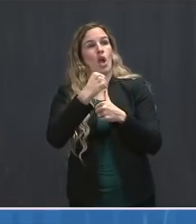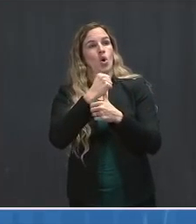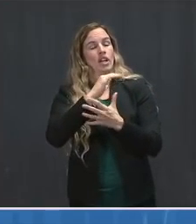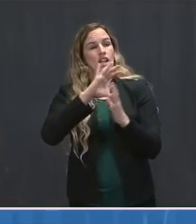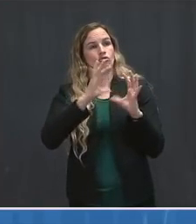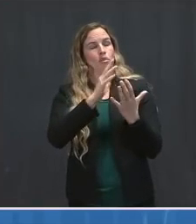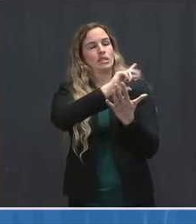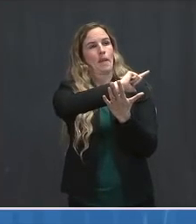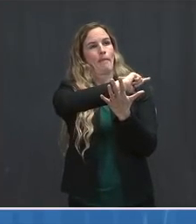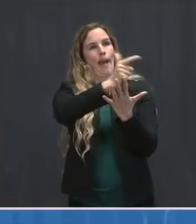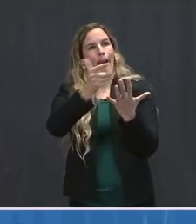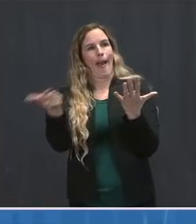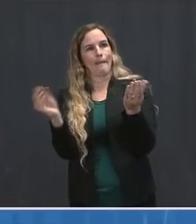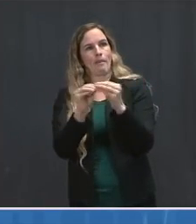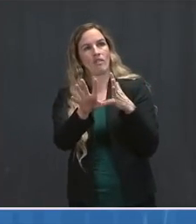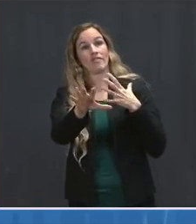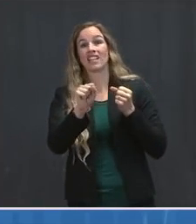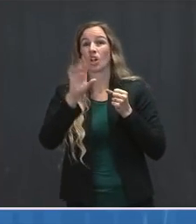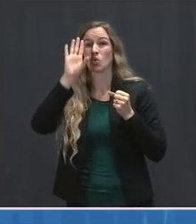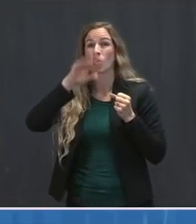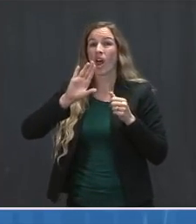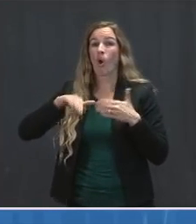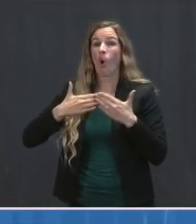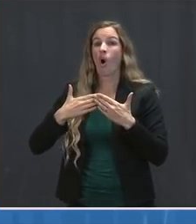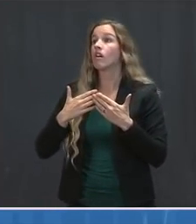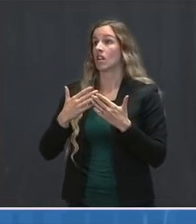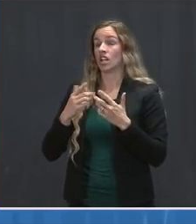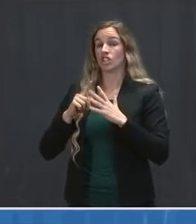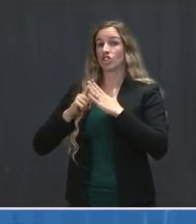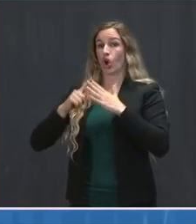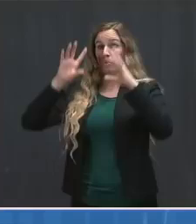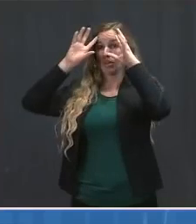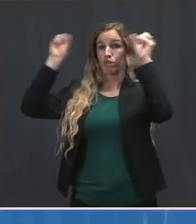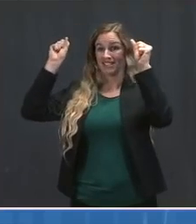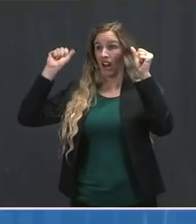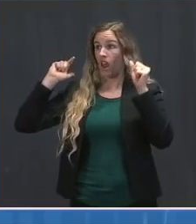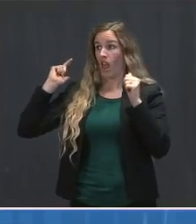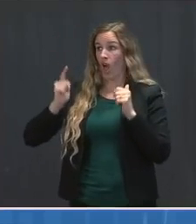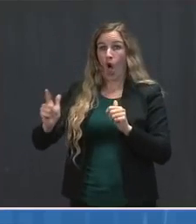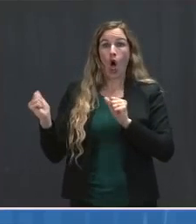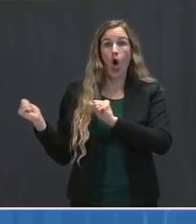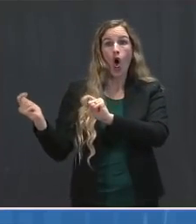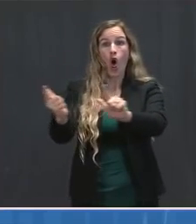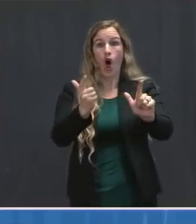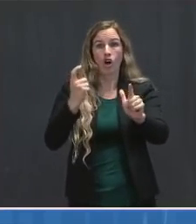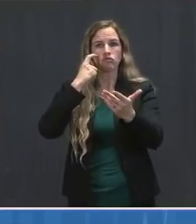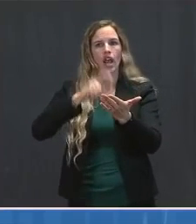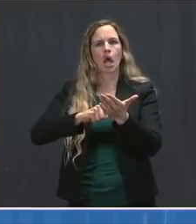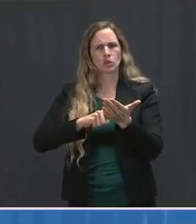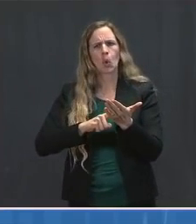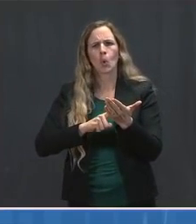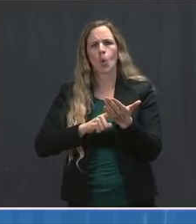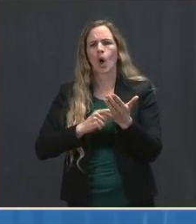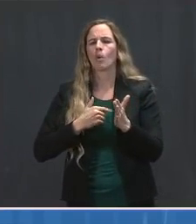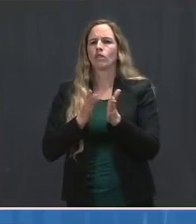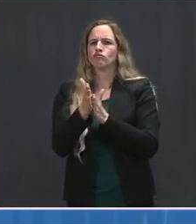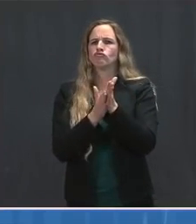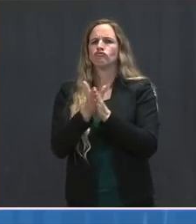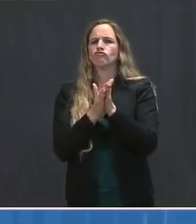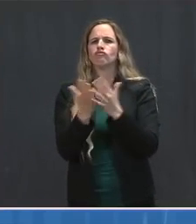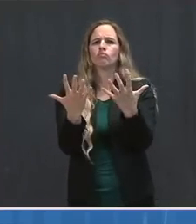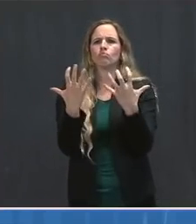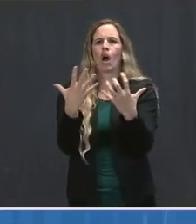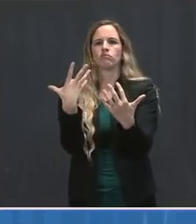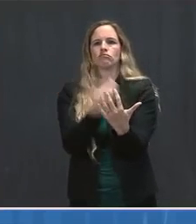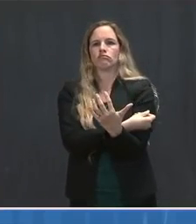of us, and starting from the president recognize that Americans are eager to get vaccinated and that we should have we want to get that done